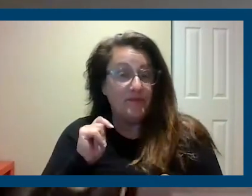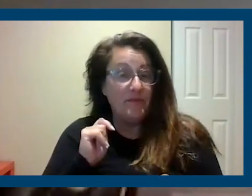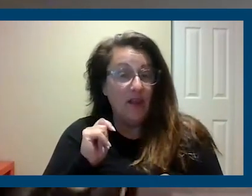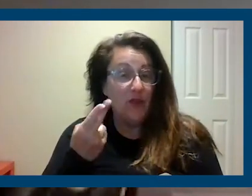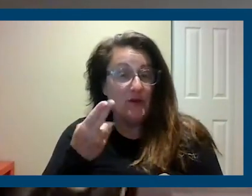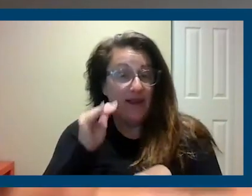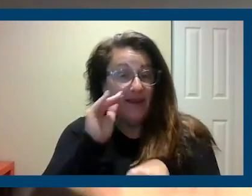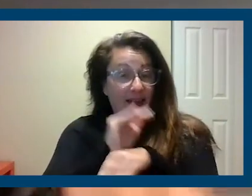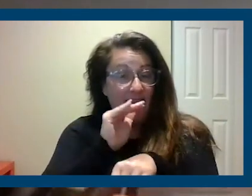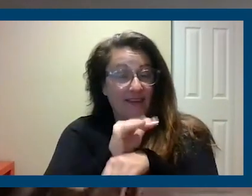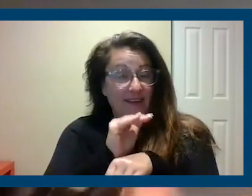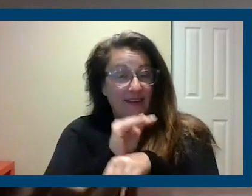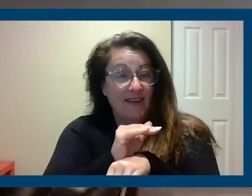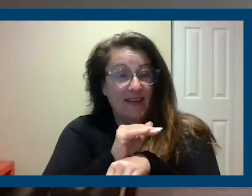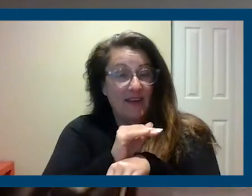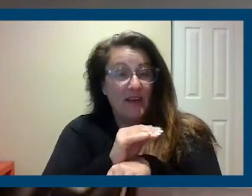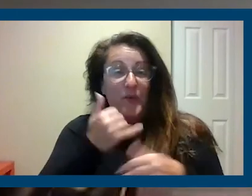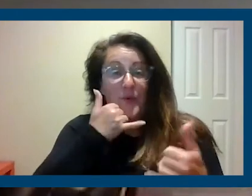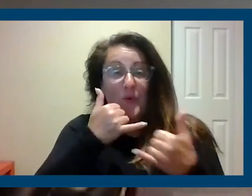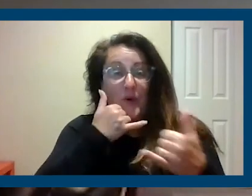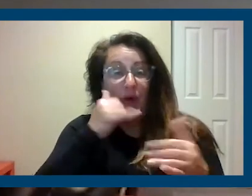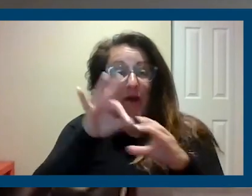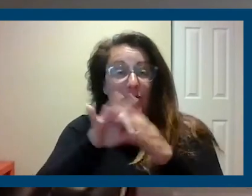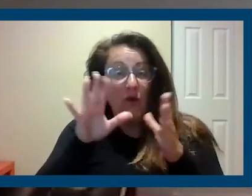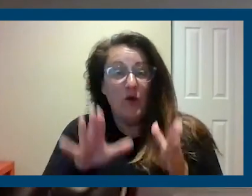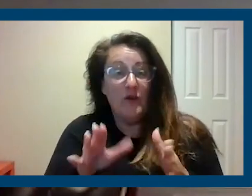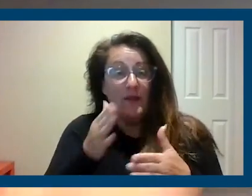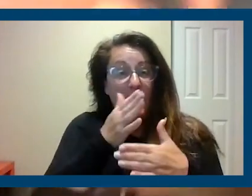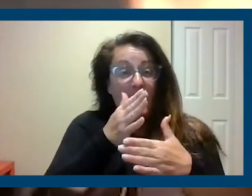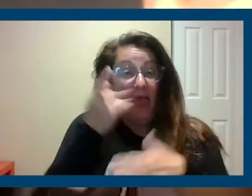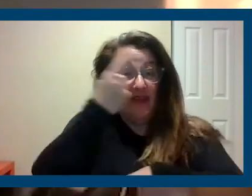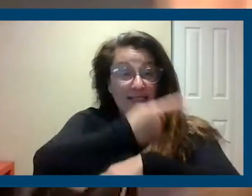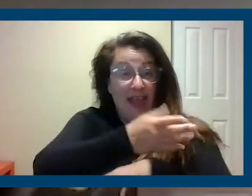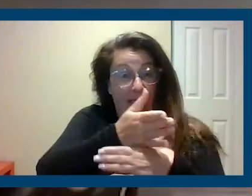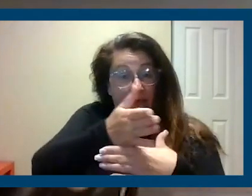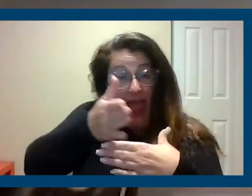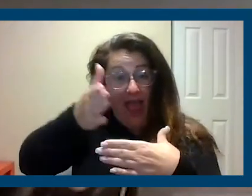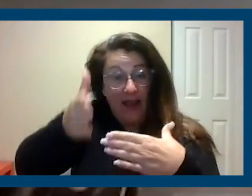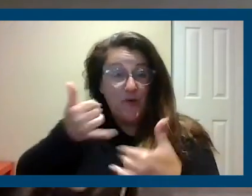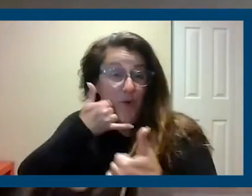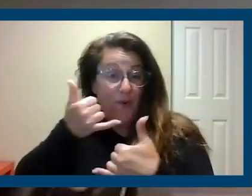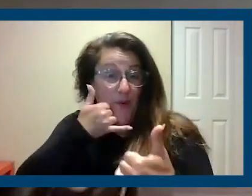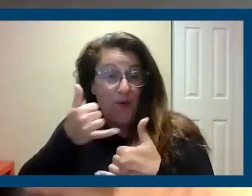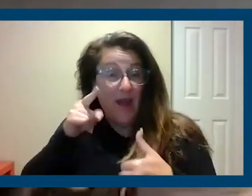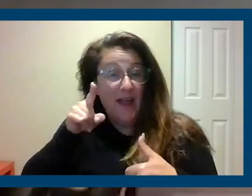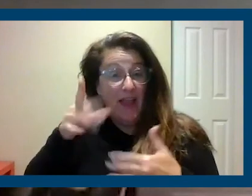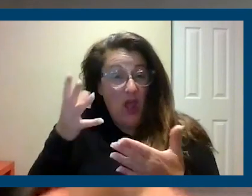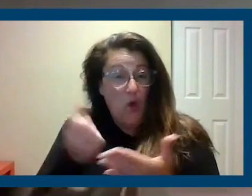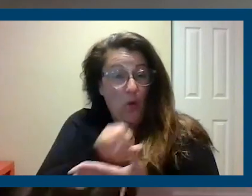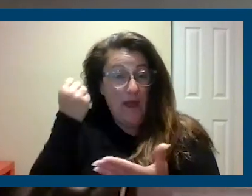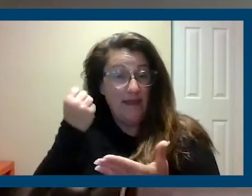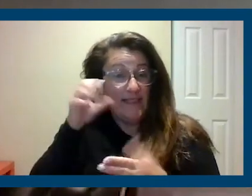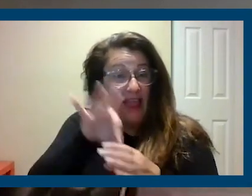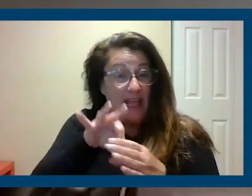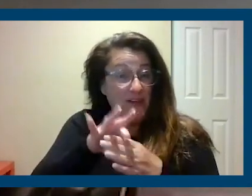um, to be able to call voters at the end of the day. You can, the thing that wins elections is talking to